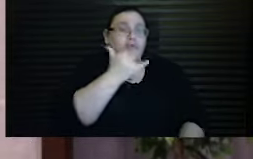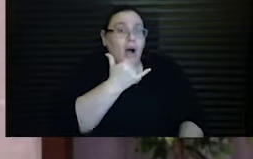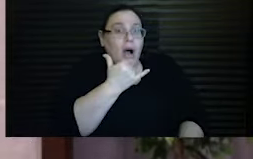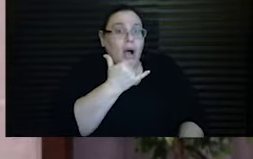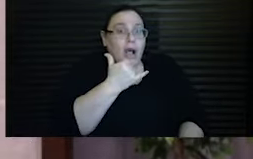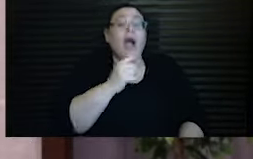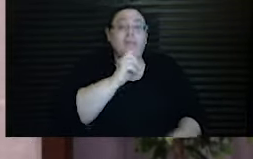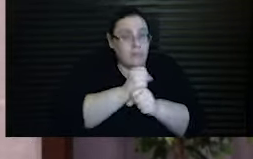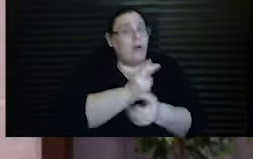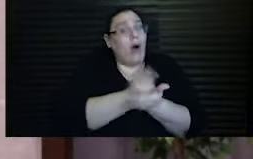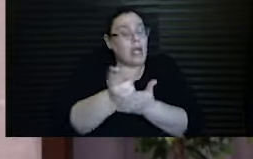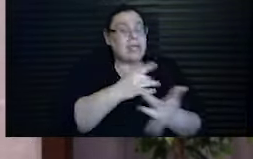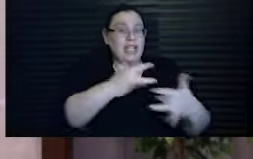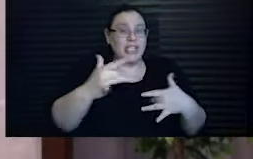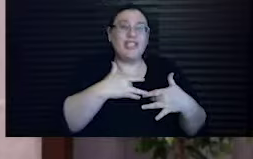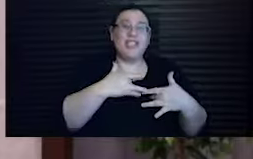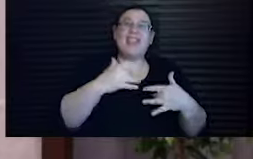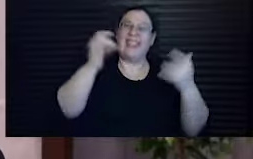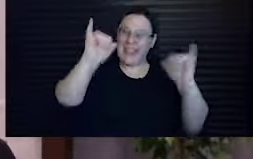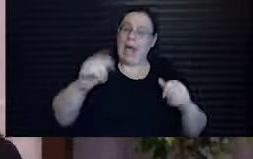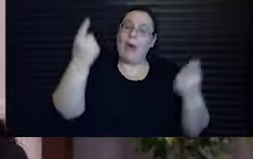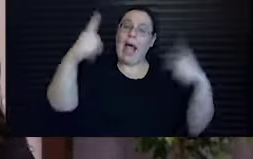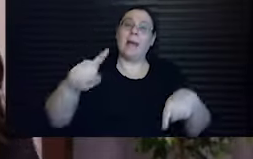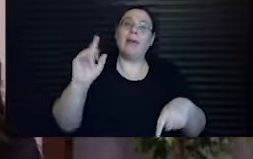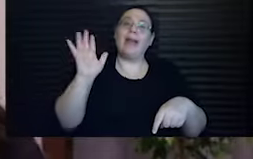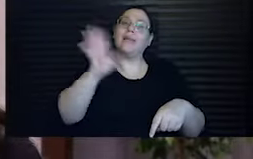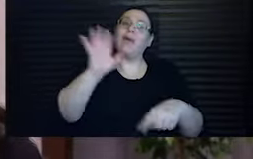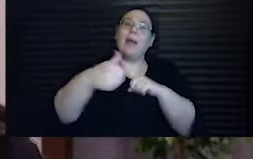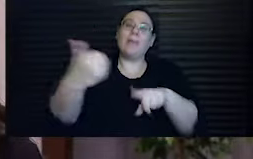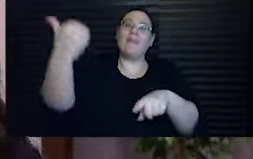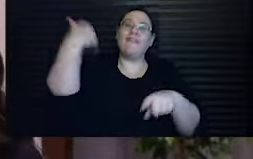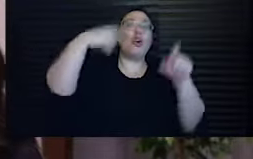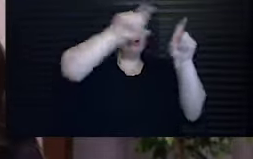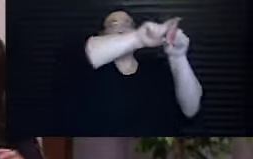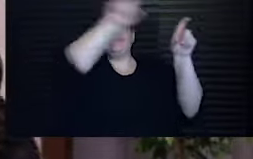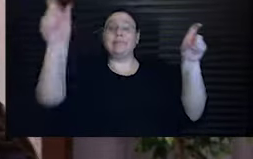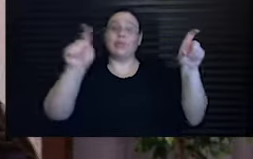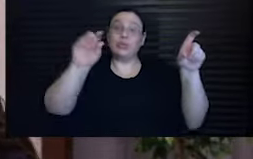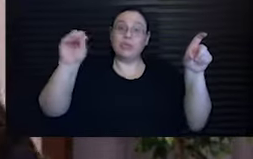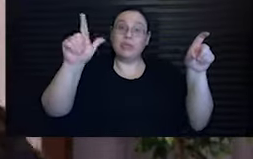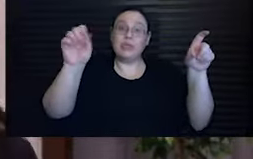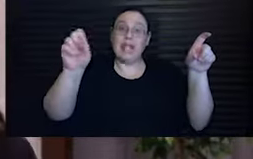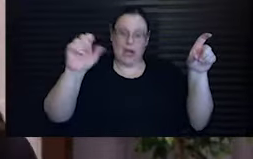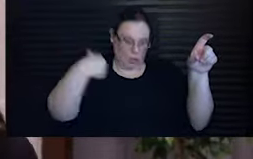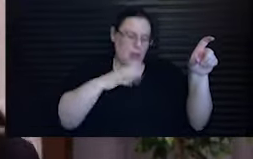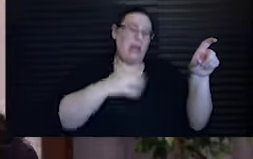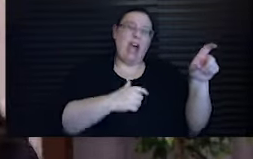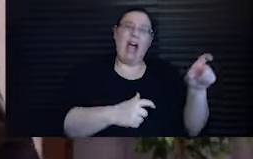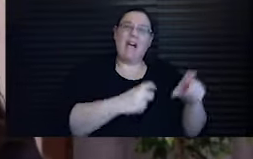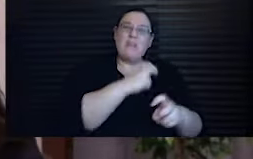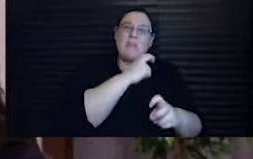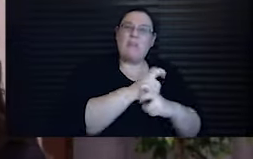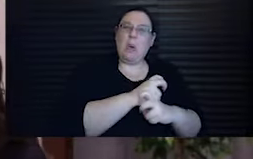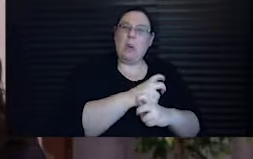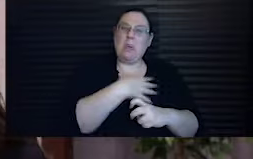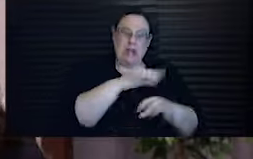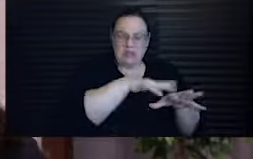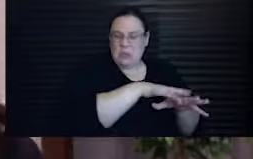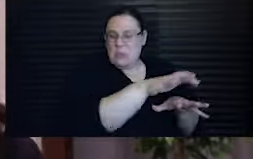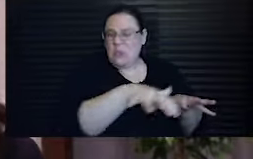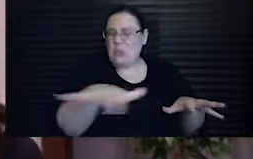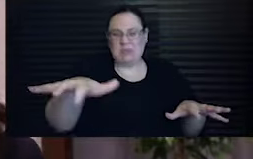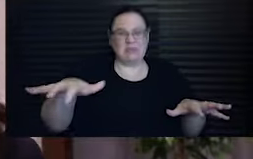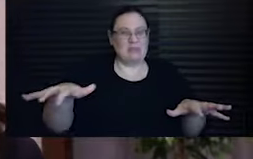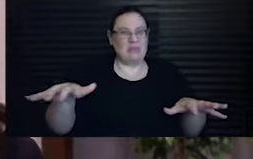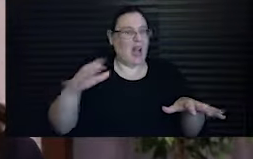that one day over the bleached bones and jumbled residue of our own civilization will be written the pathetic words too